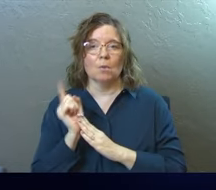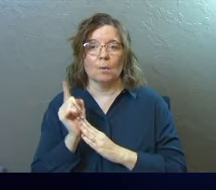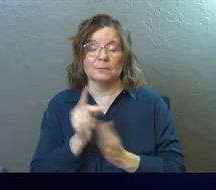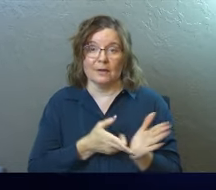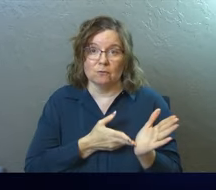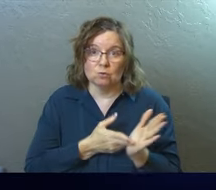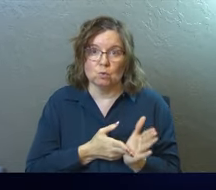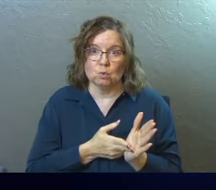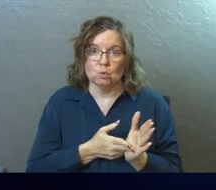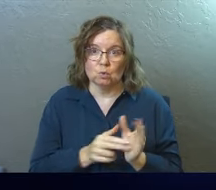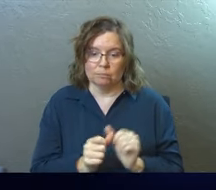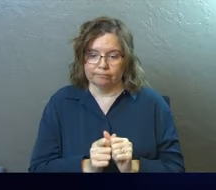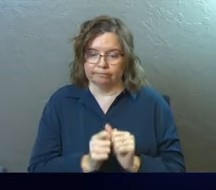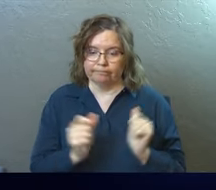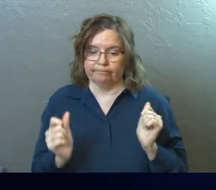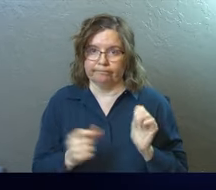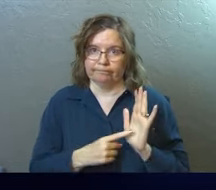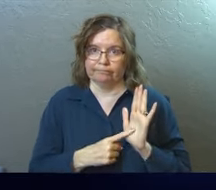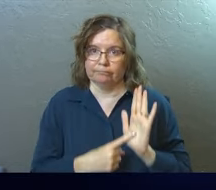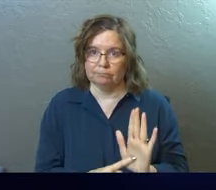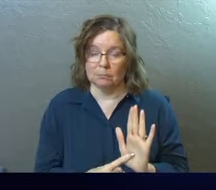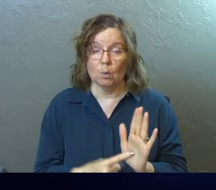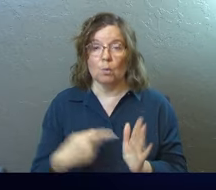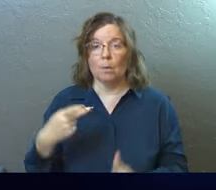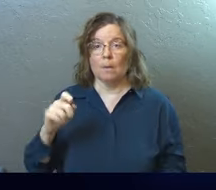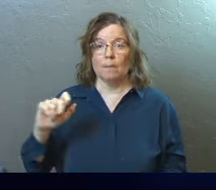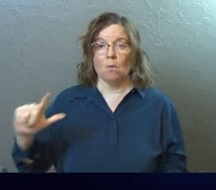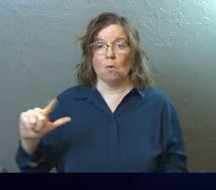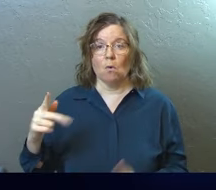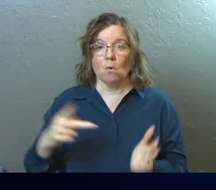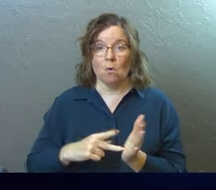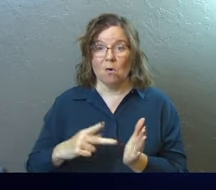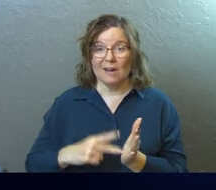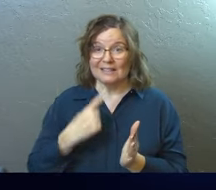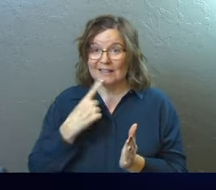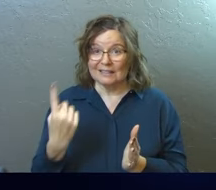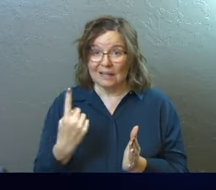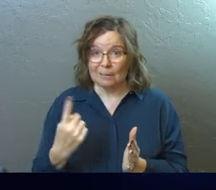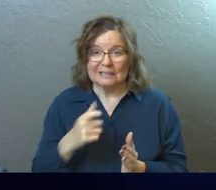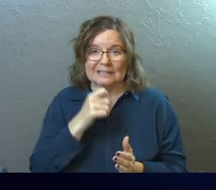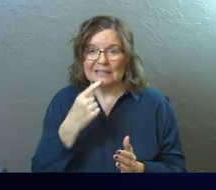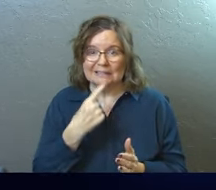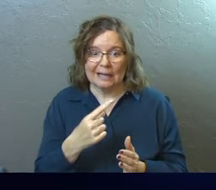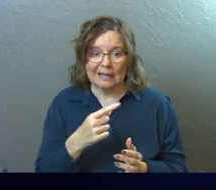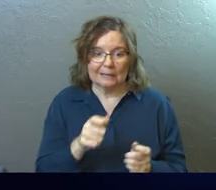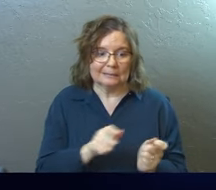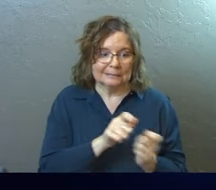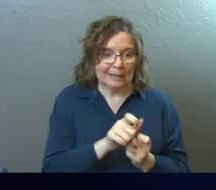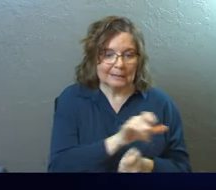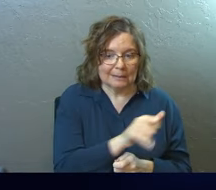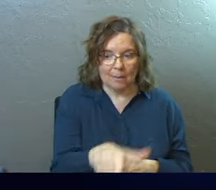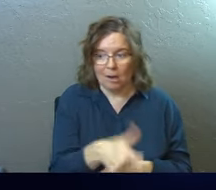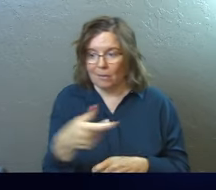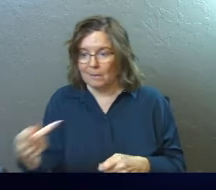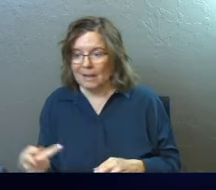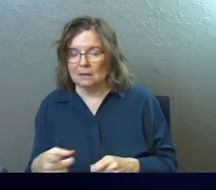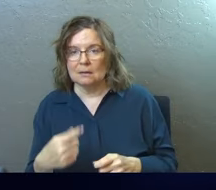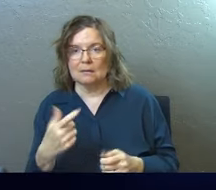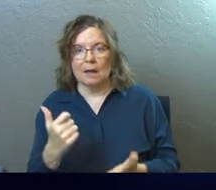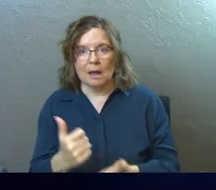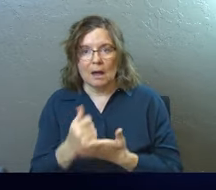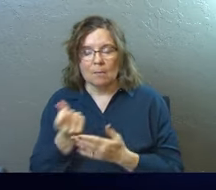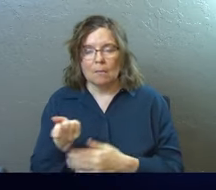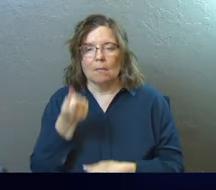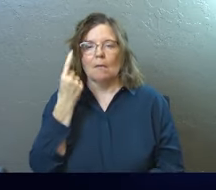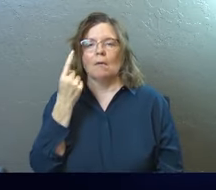of truth in the Bible where Paul says something that he doesn't say in the same way other places, and he just helps us